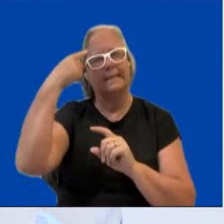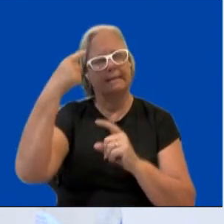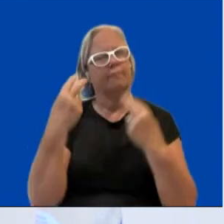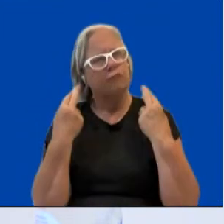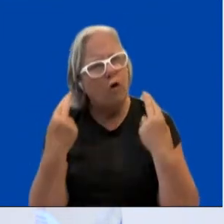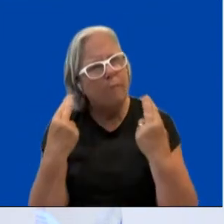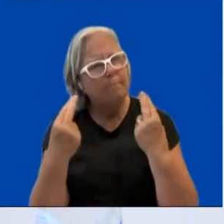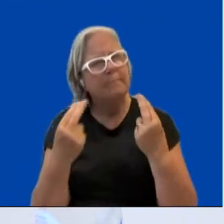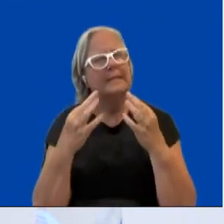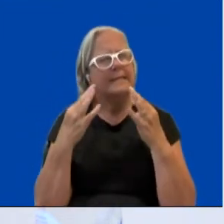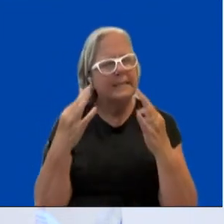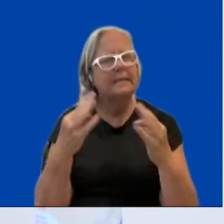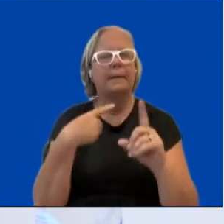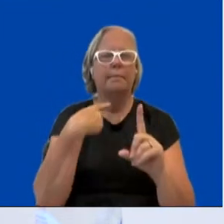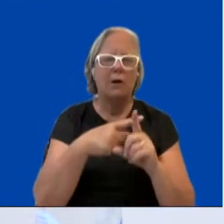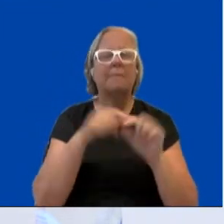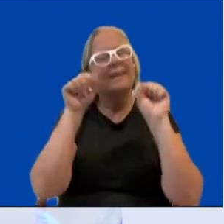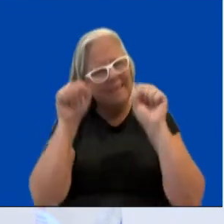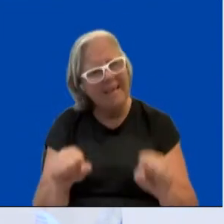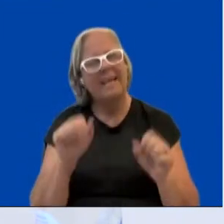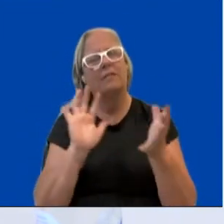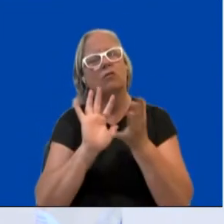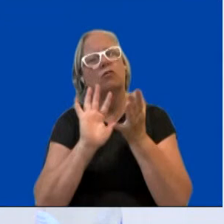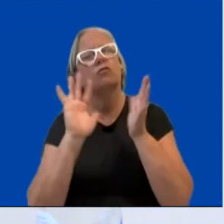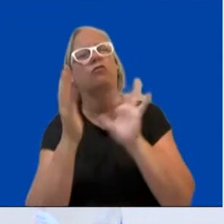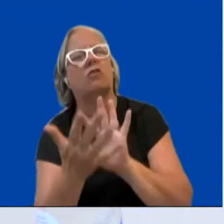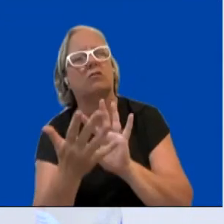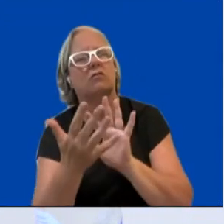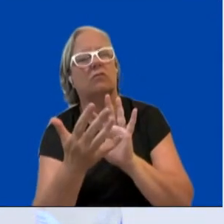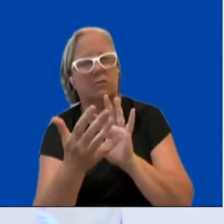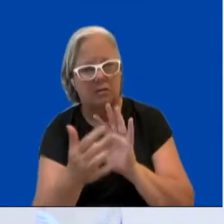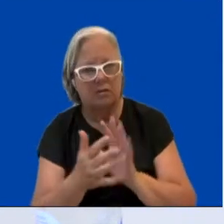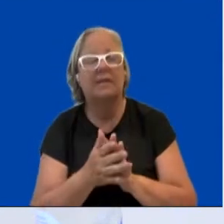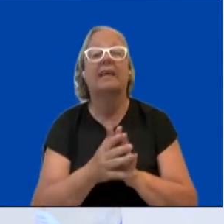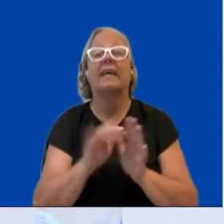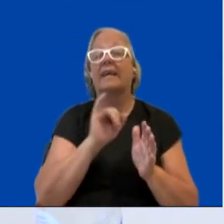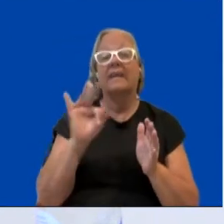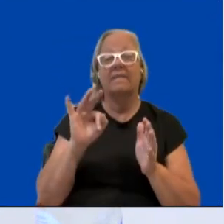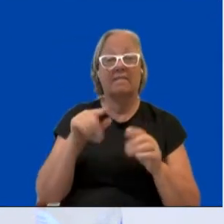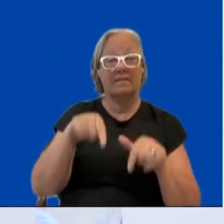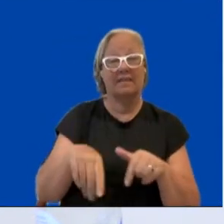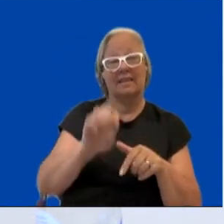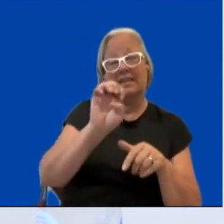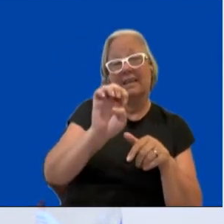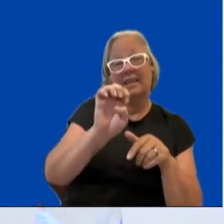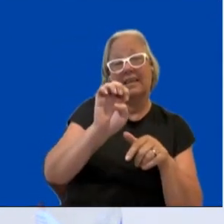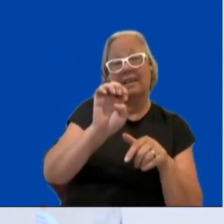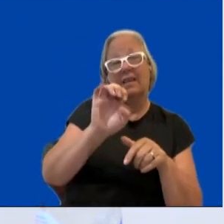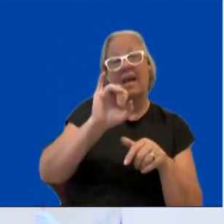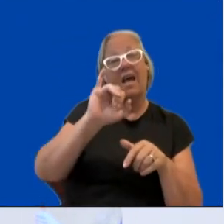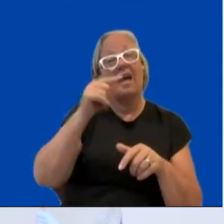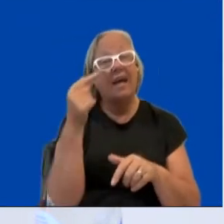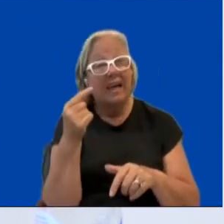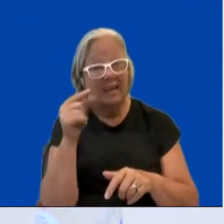So, and if it comes down to EIGE, what I can tell you is that our three steps forward are,